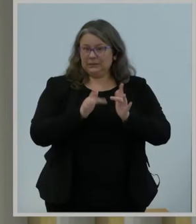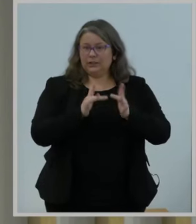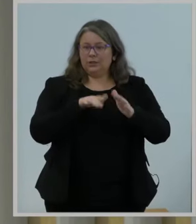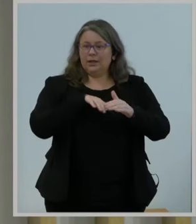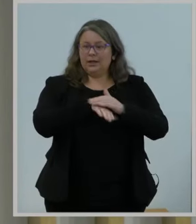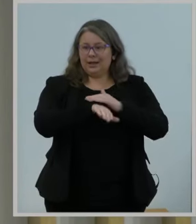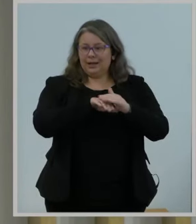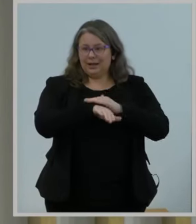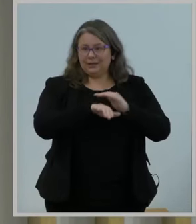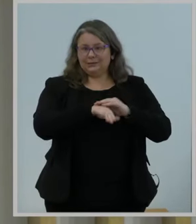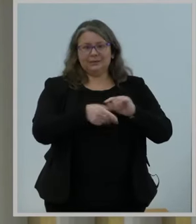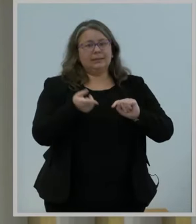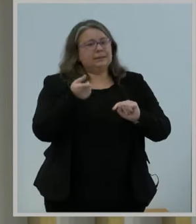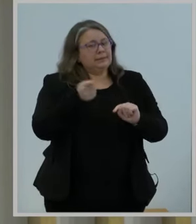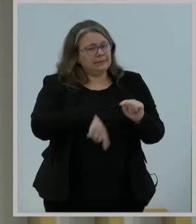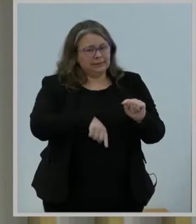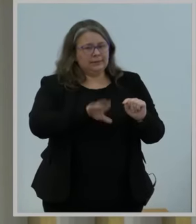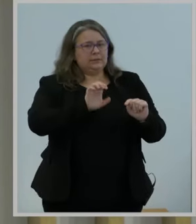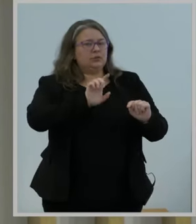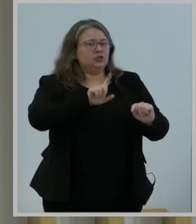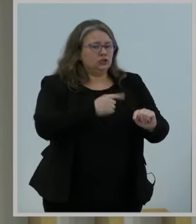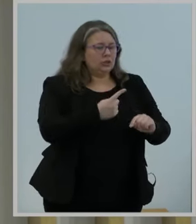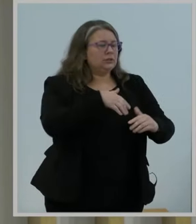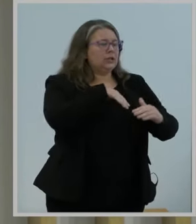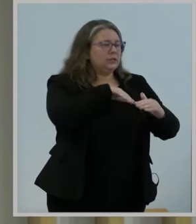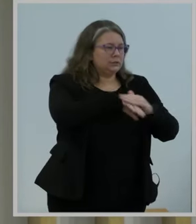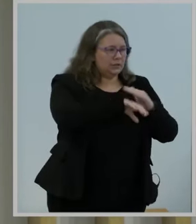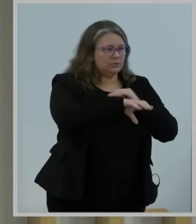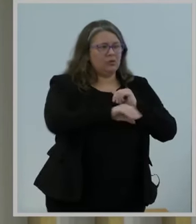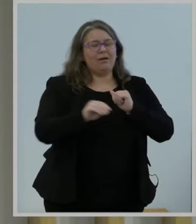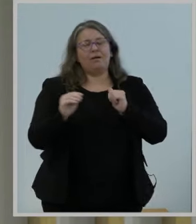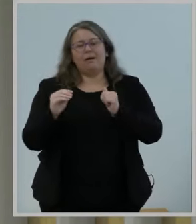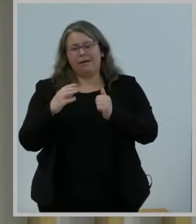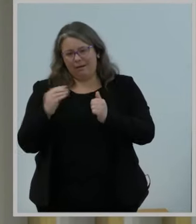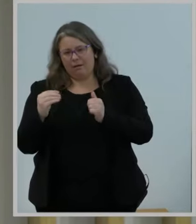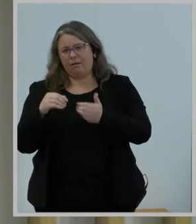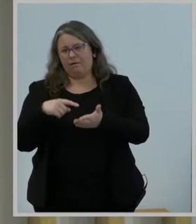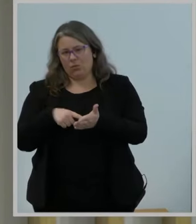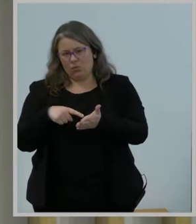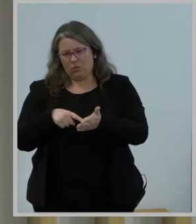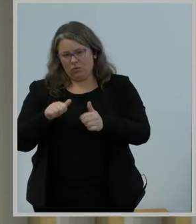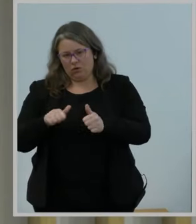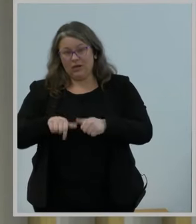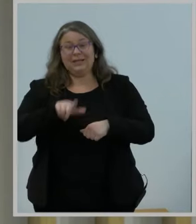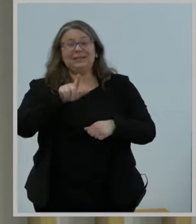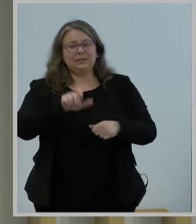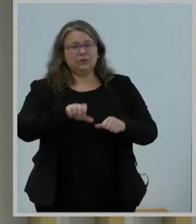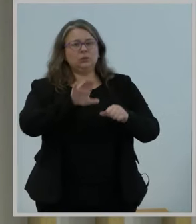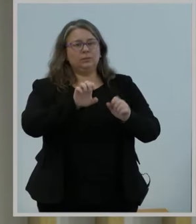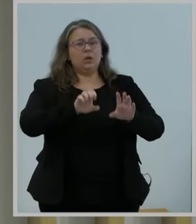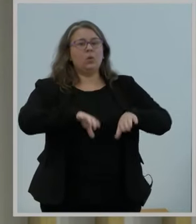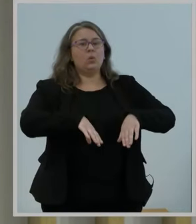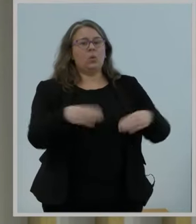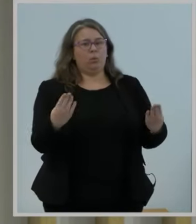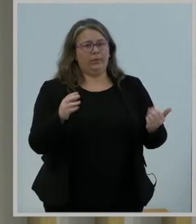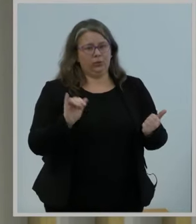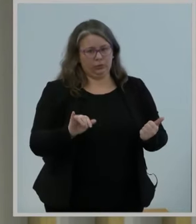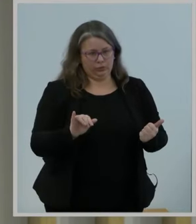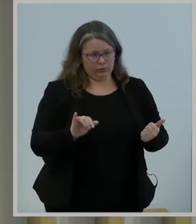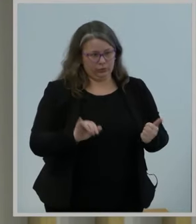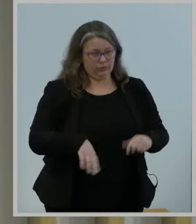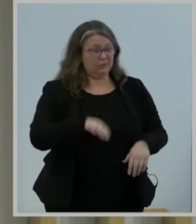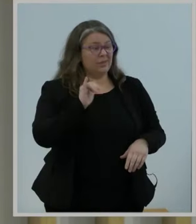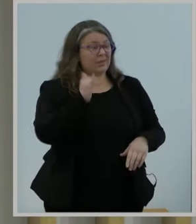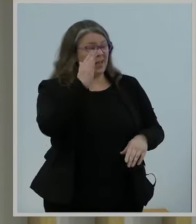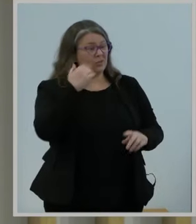The Internet needs to be open. That is why, for as long as I have served on the FCC, I have supported net neutrality.